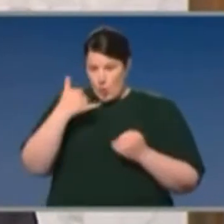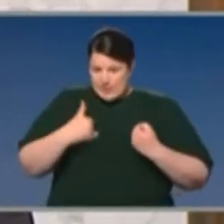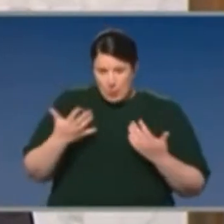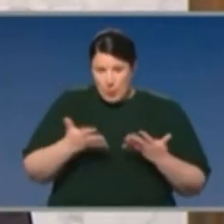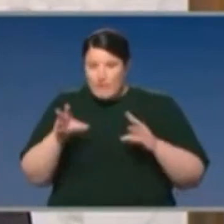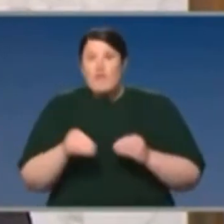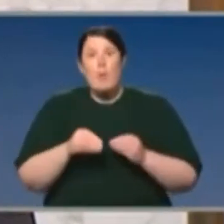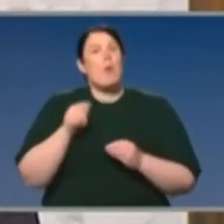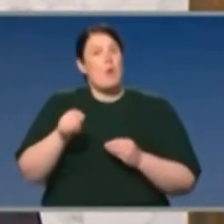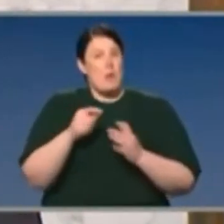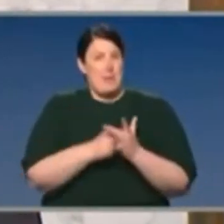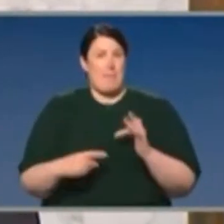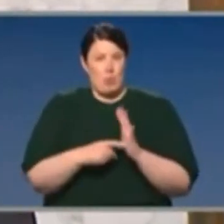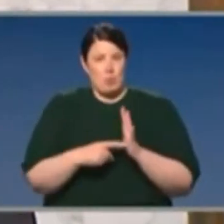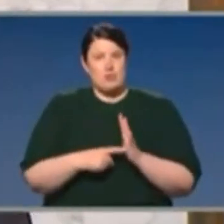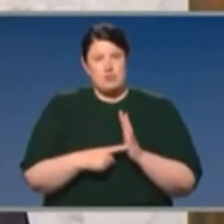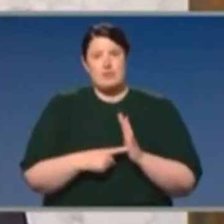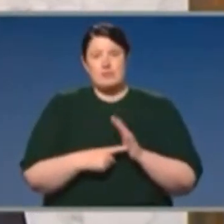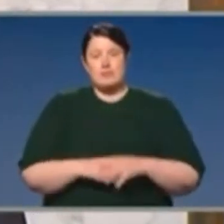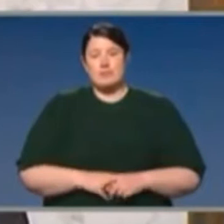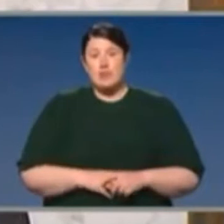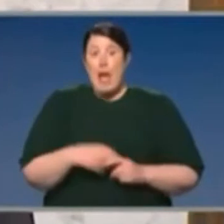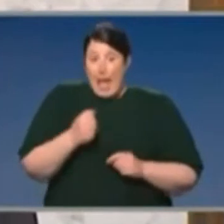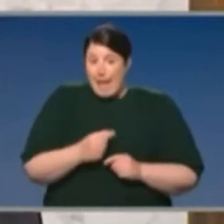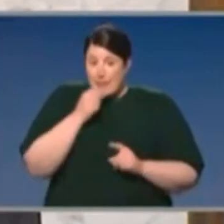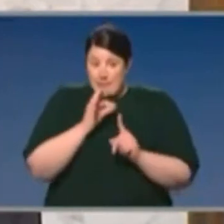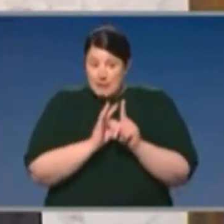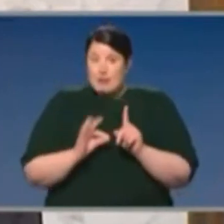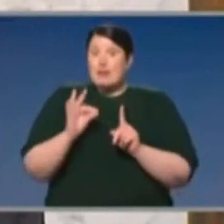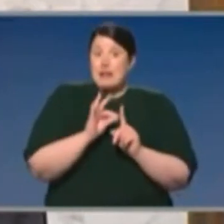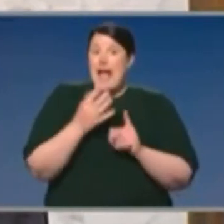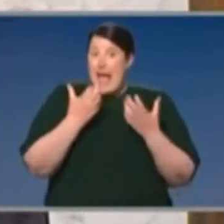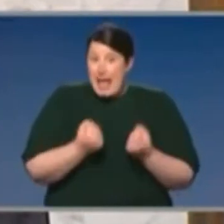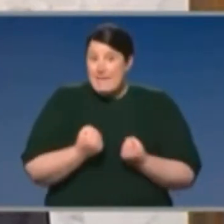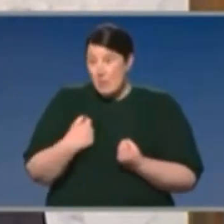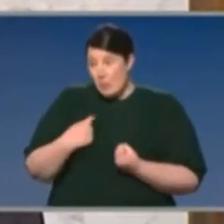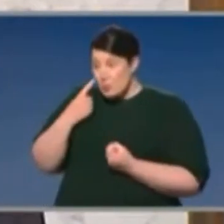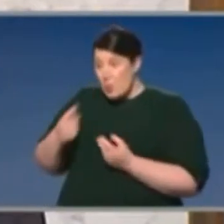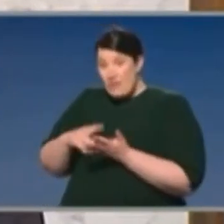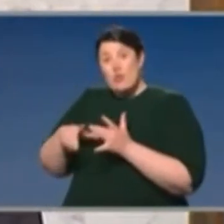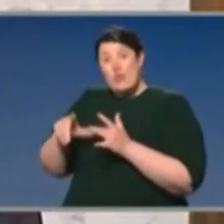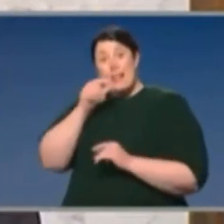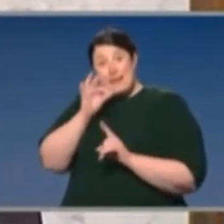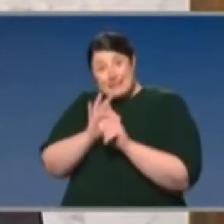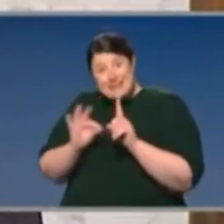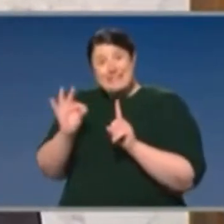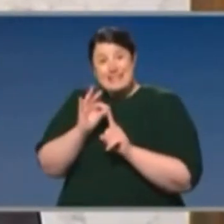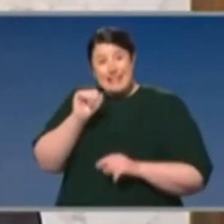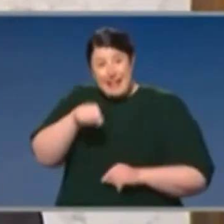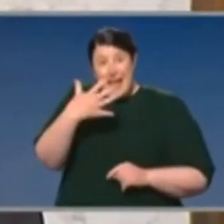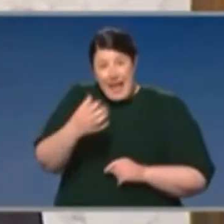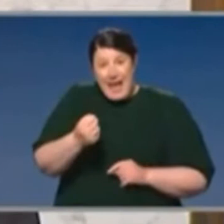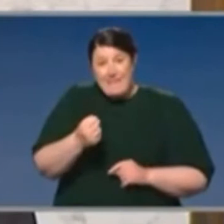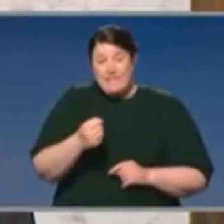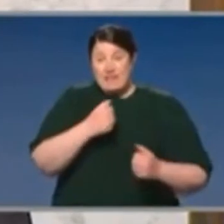so we've helped. There has been progress. And I think it's very important that we acknowledge that progress, real progress